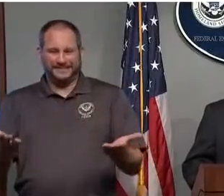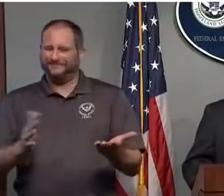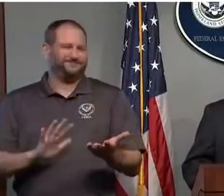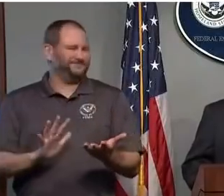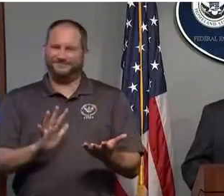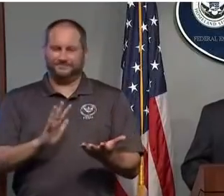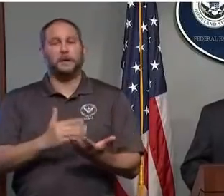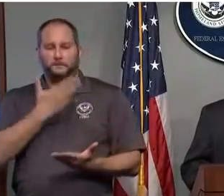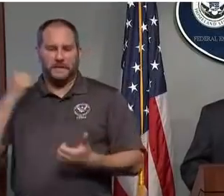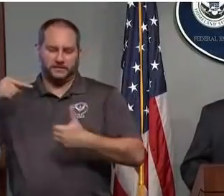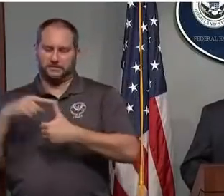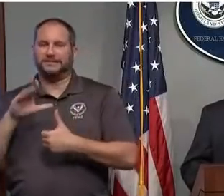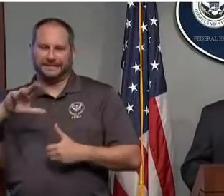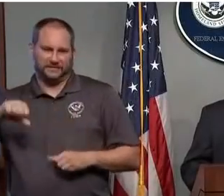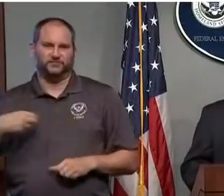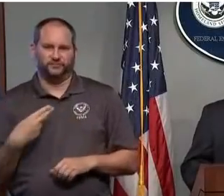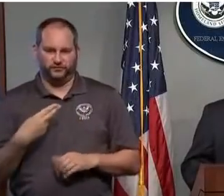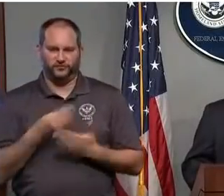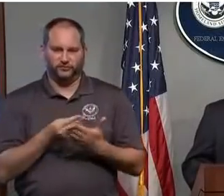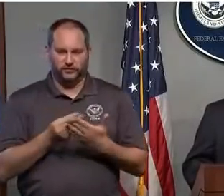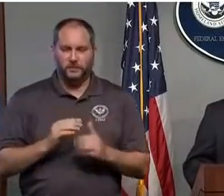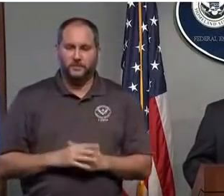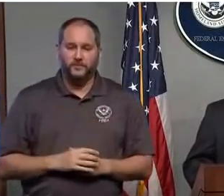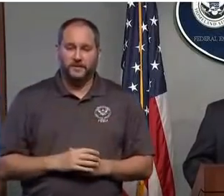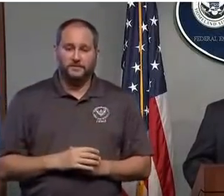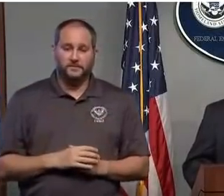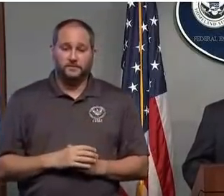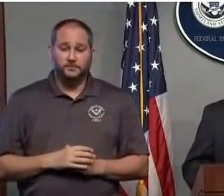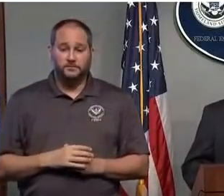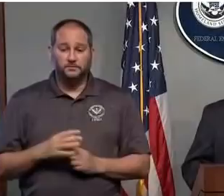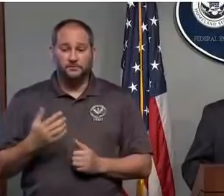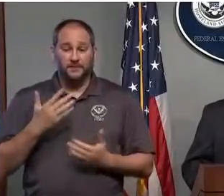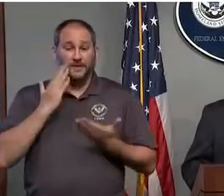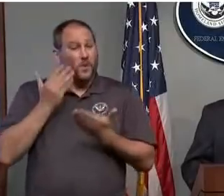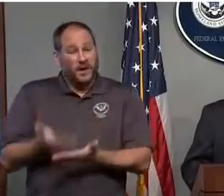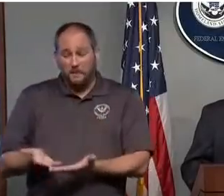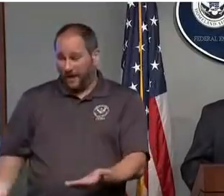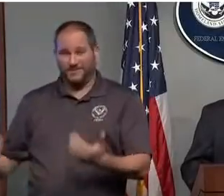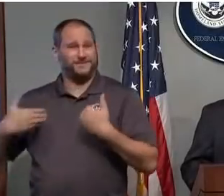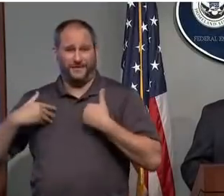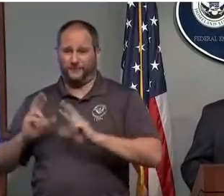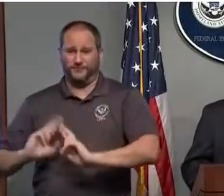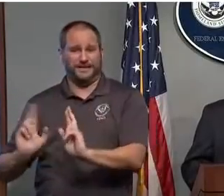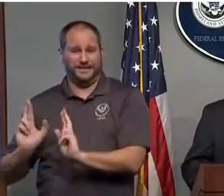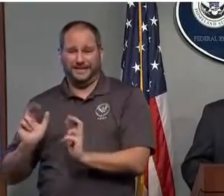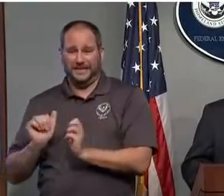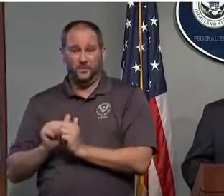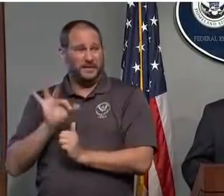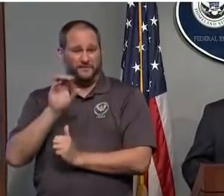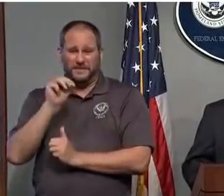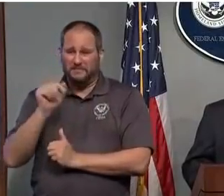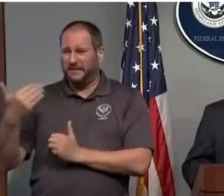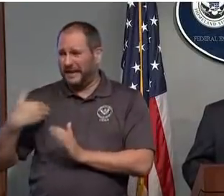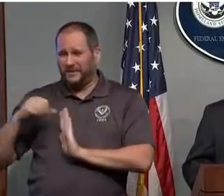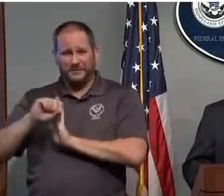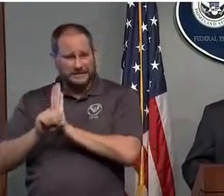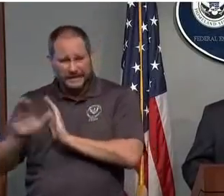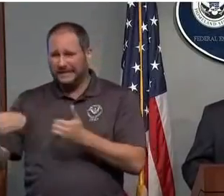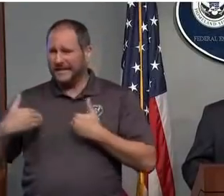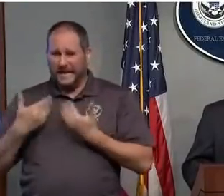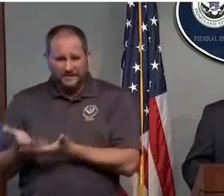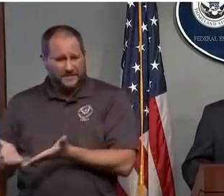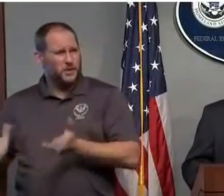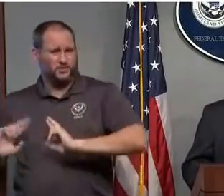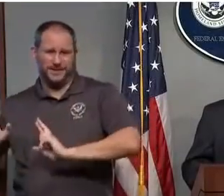field. What we do know is commodities have been staged extremely well with FEMA and with our state emergency management partners. We are engaged and